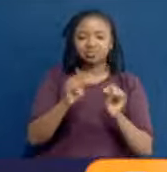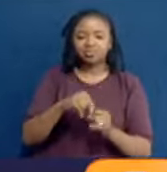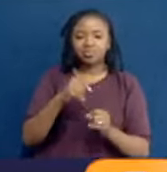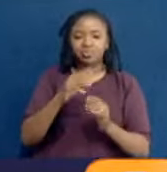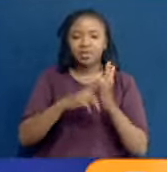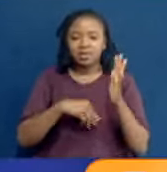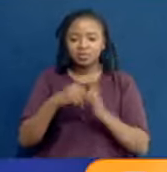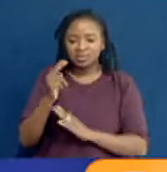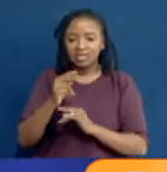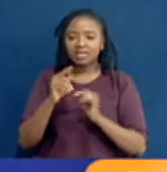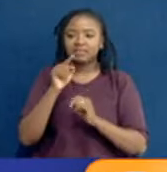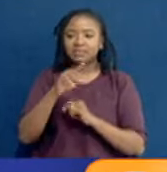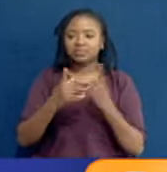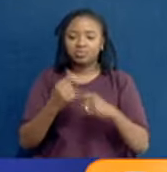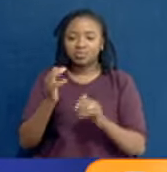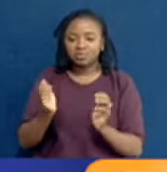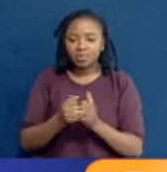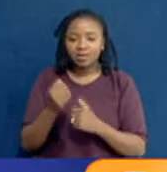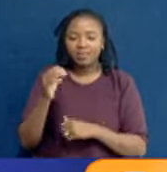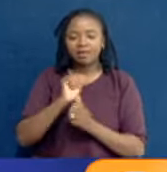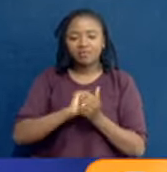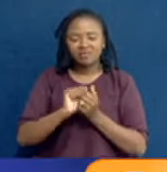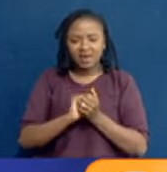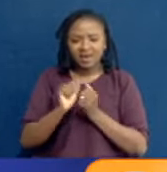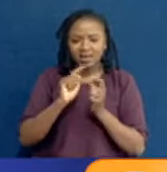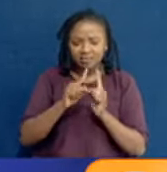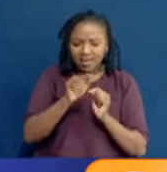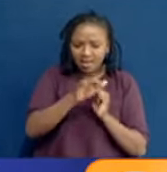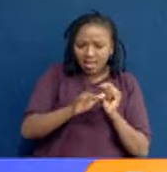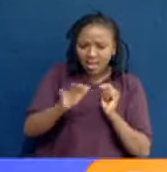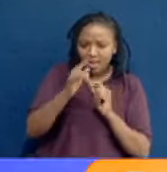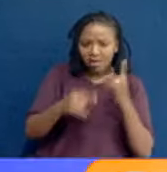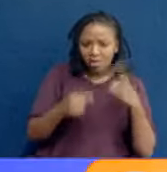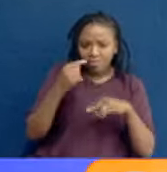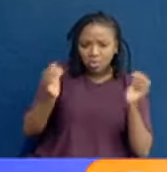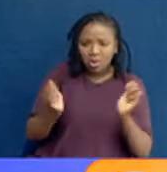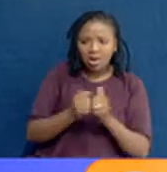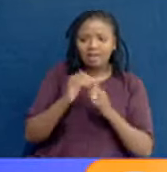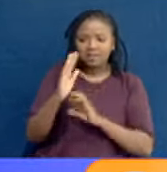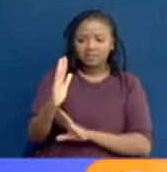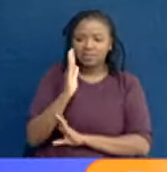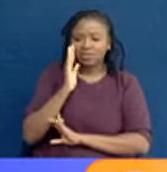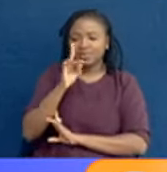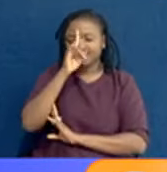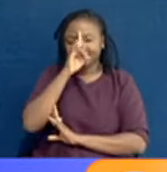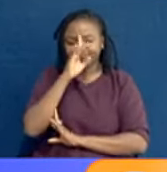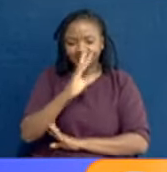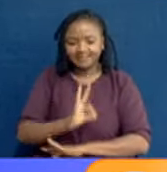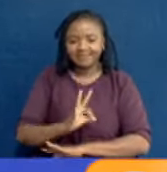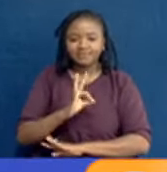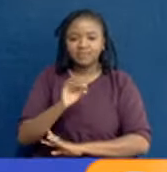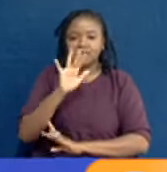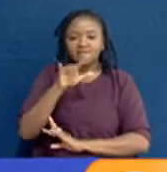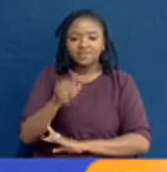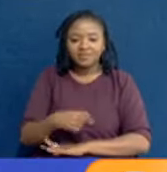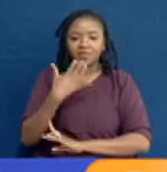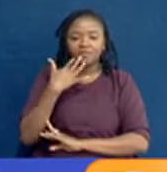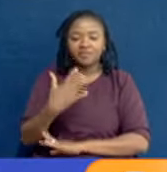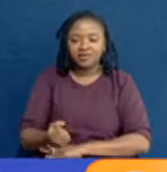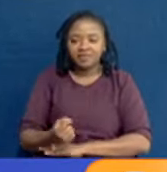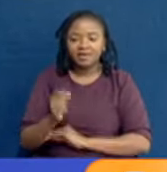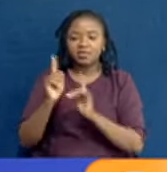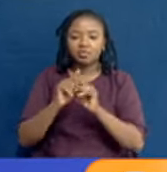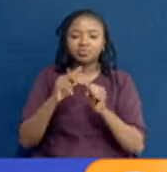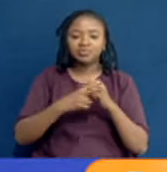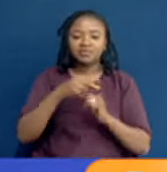on Friday. But the situation around the venue will be heavily monitored well before the 9 p.m. kickoff between 5,500 and